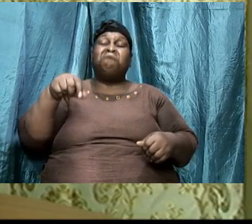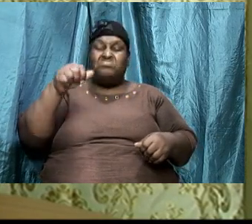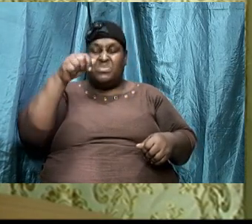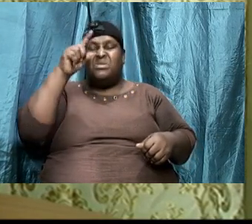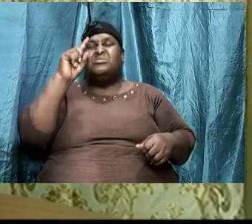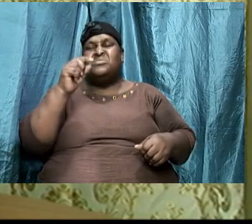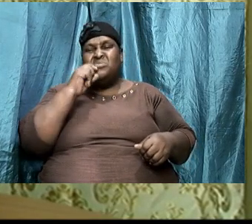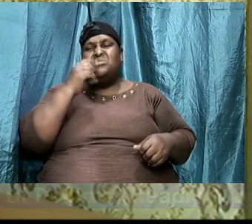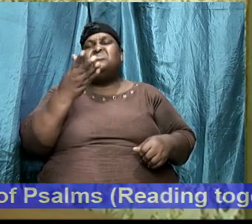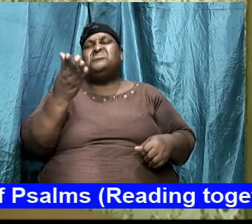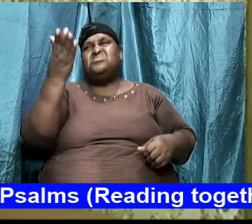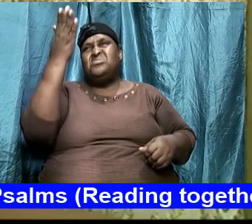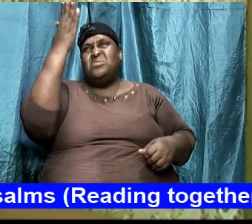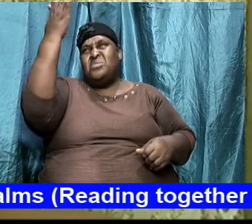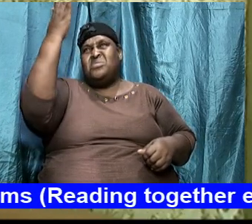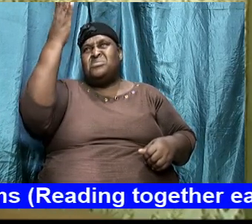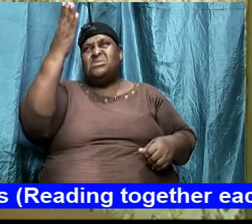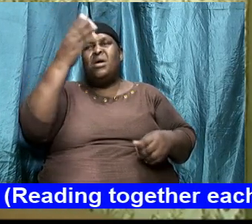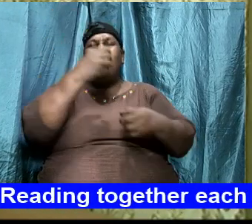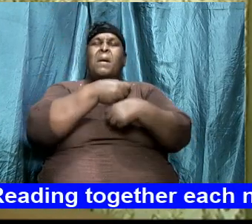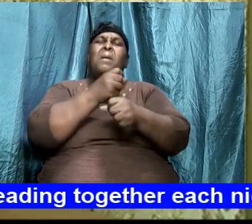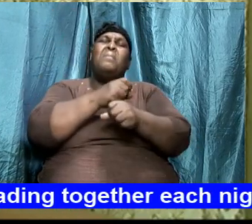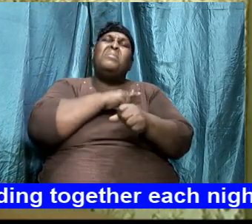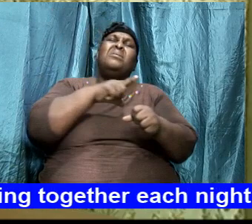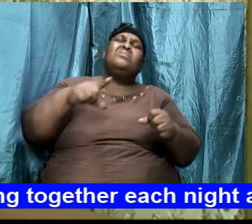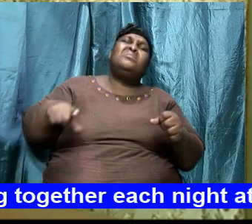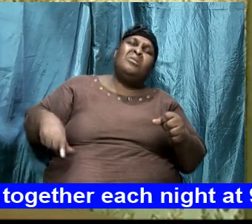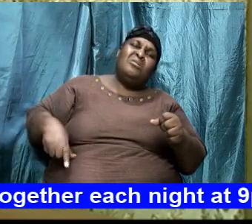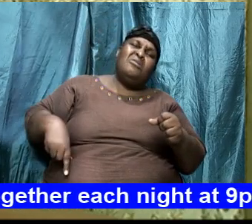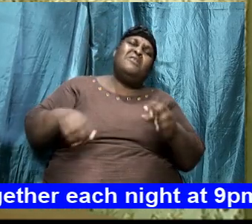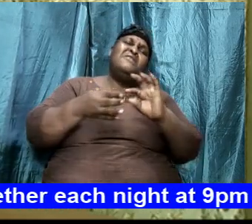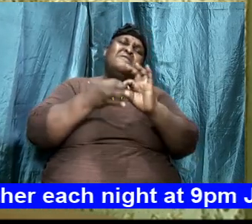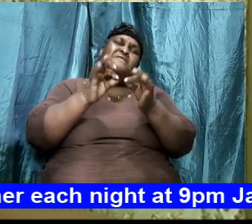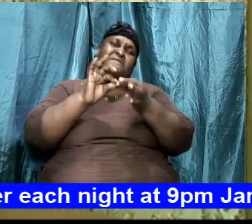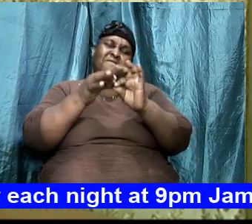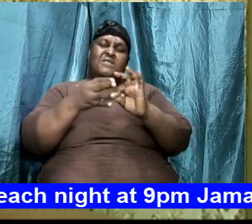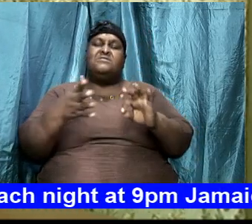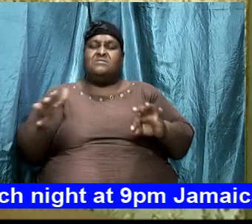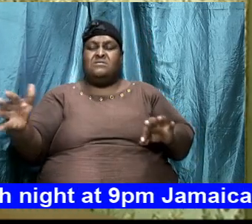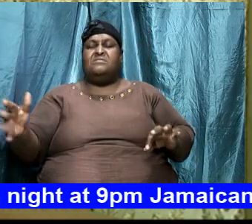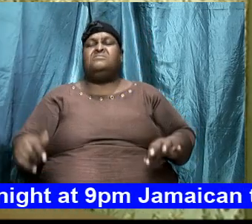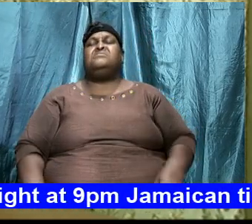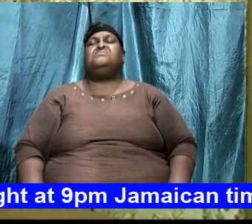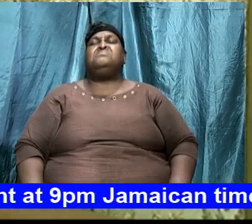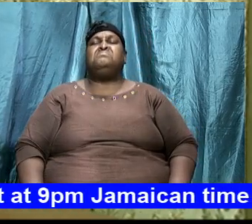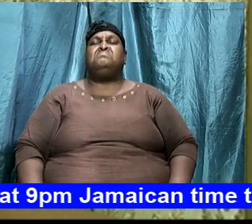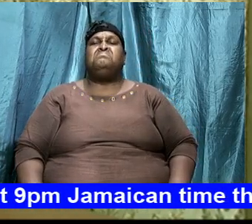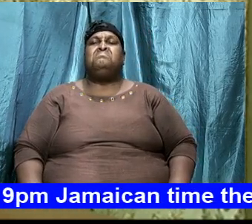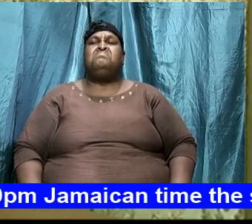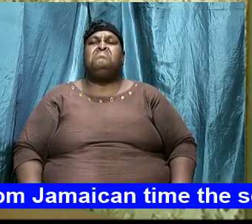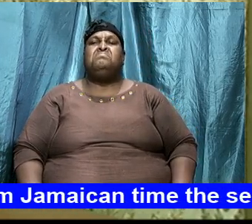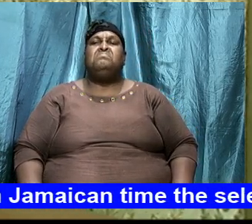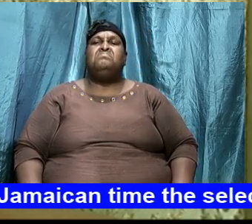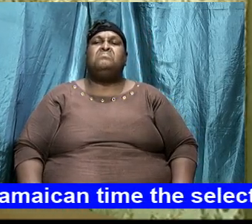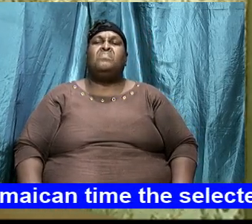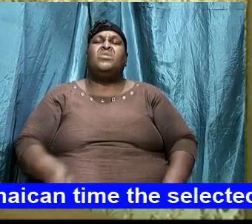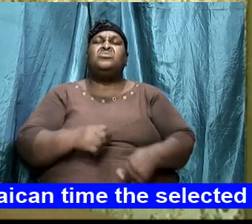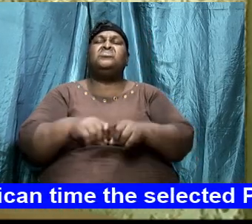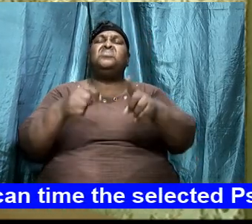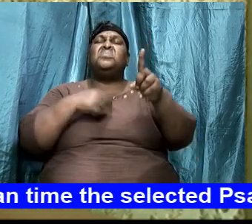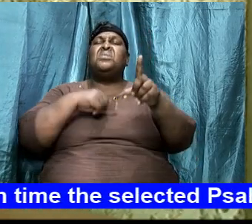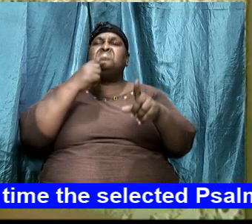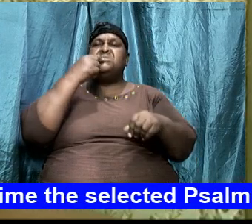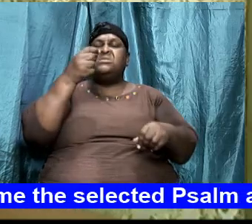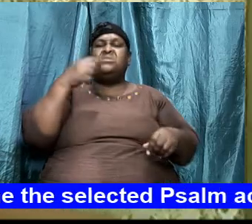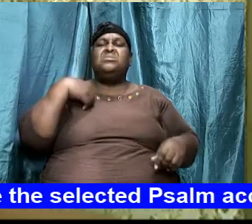and just allow the Lord to deal with it so I am saying to us it is